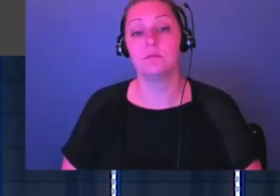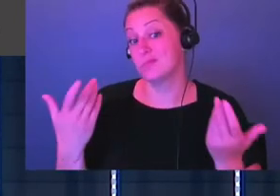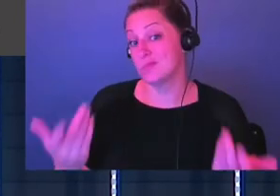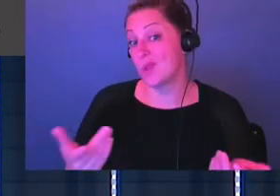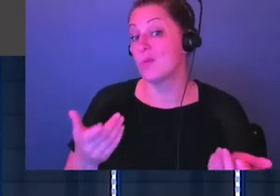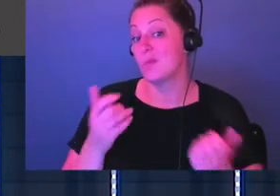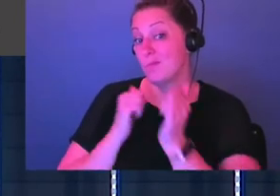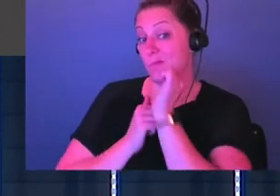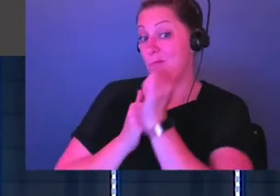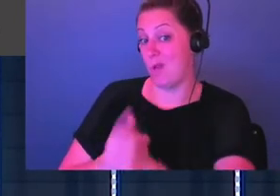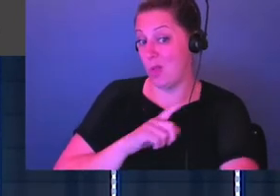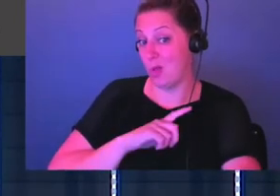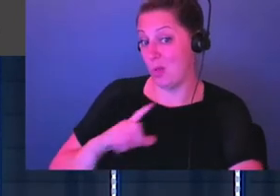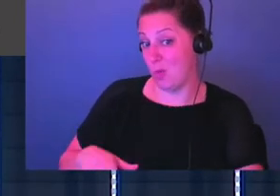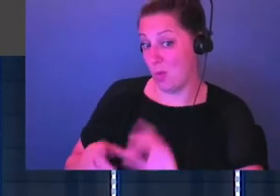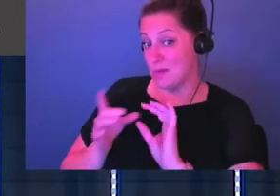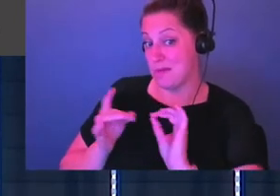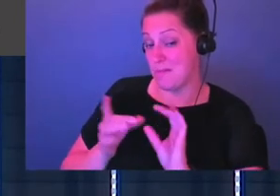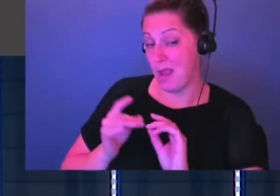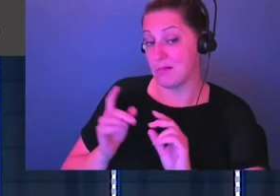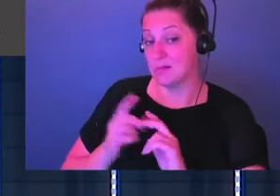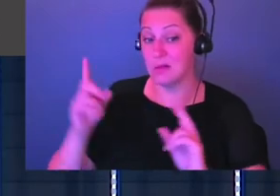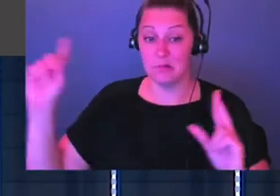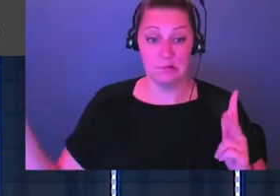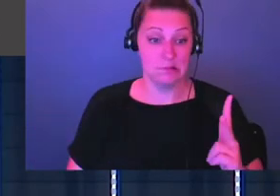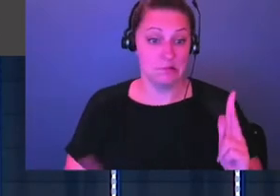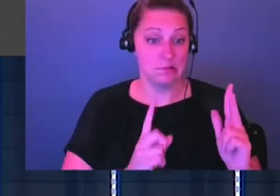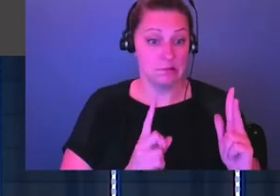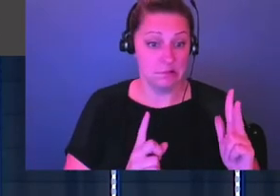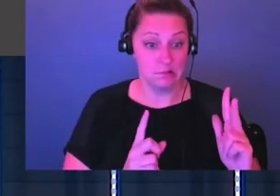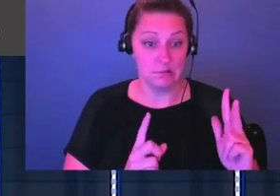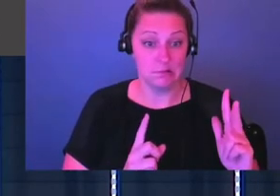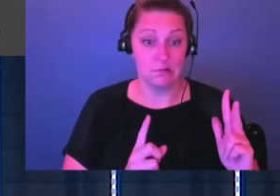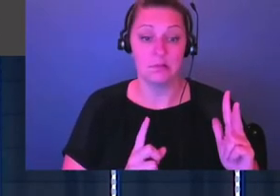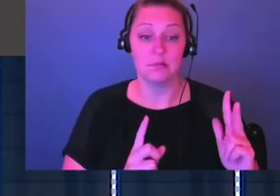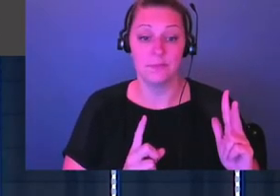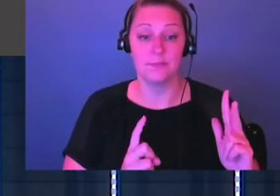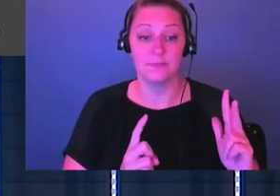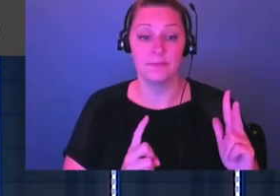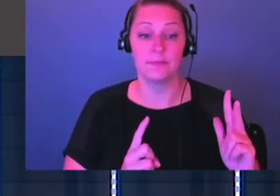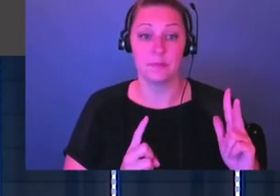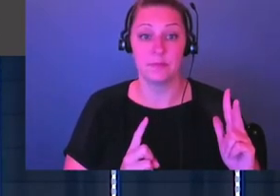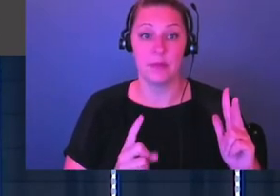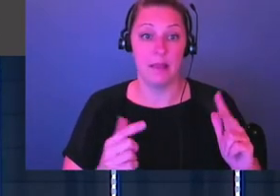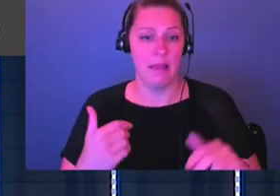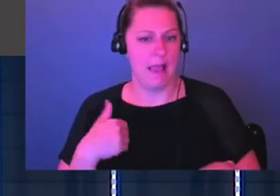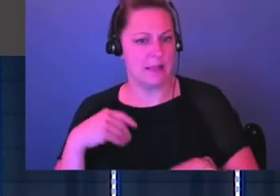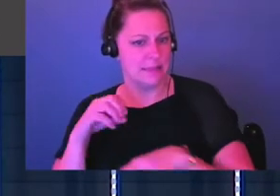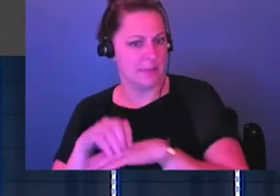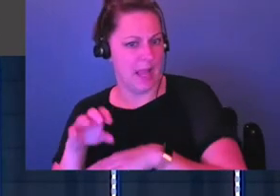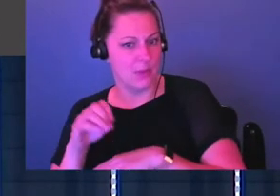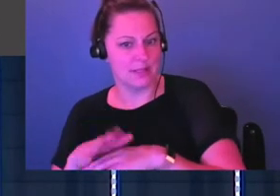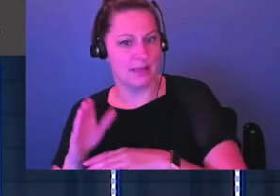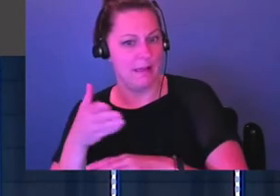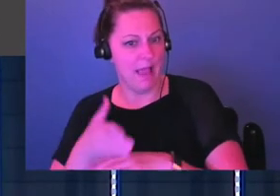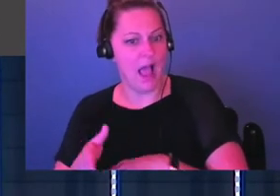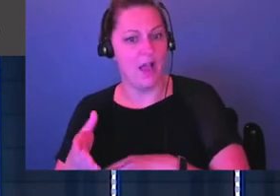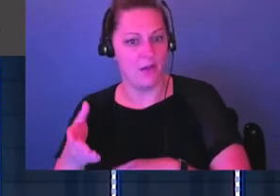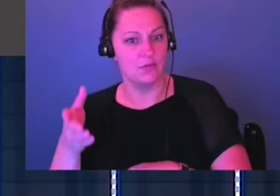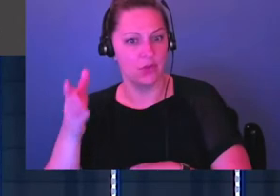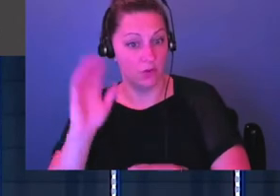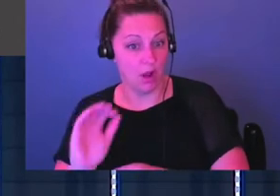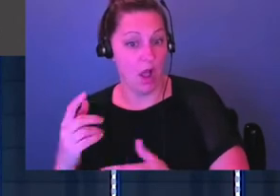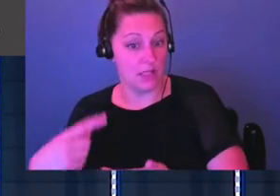commanded, and they went out to meet their enemies. And as they were going, after receiving some counsel, and I believe it's after God spoke to some counsel,